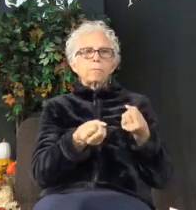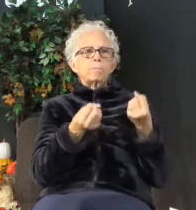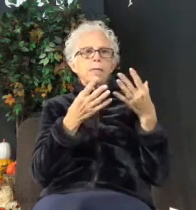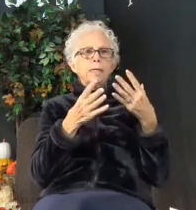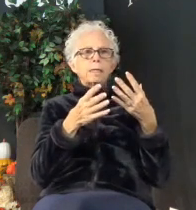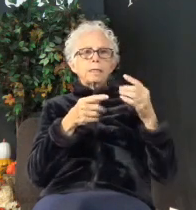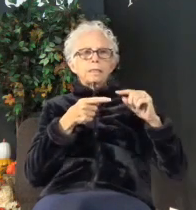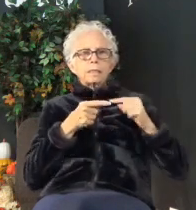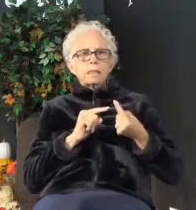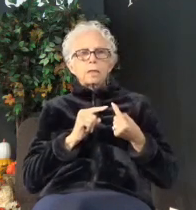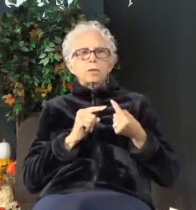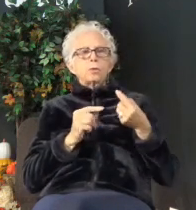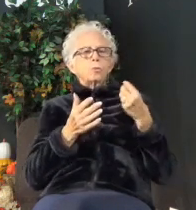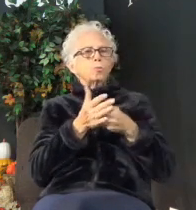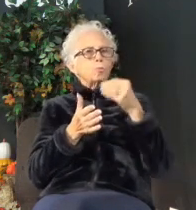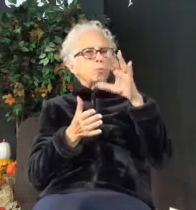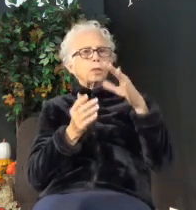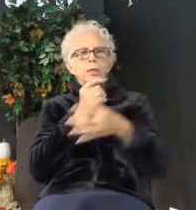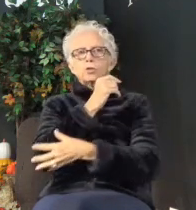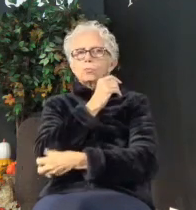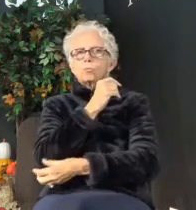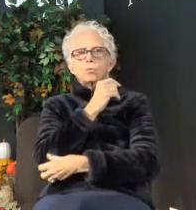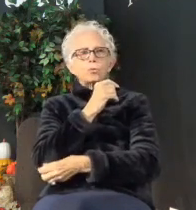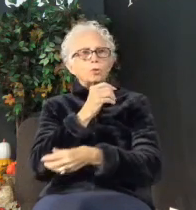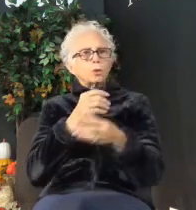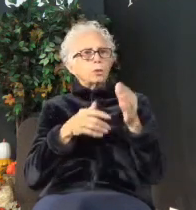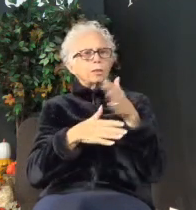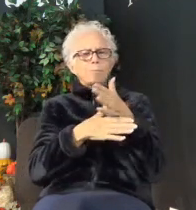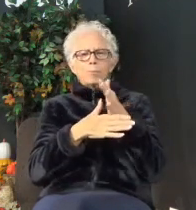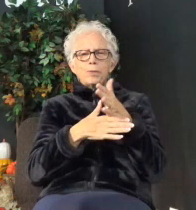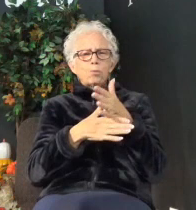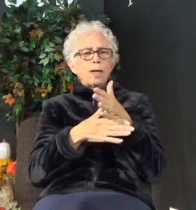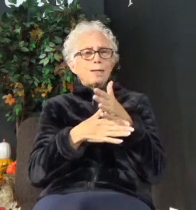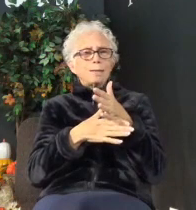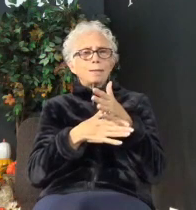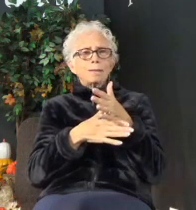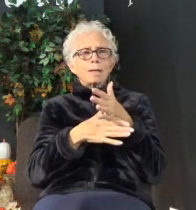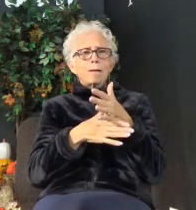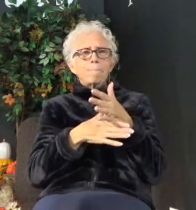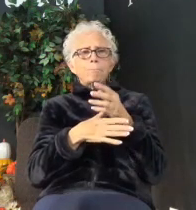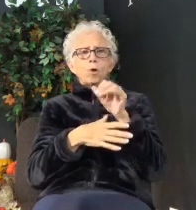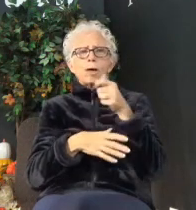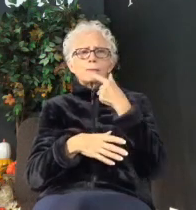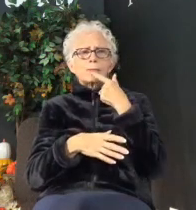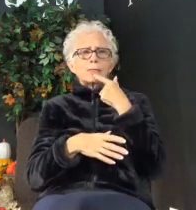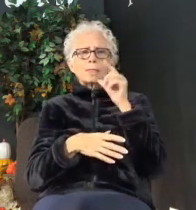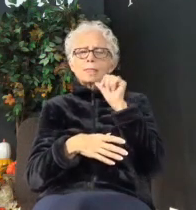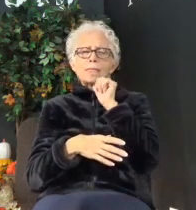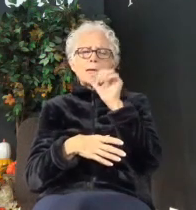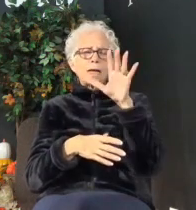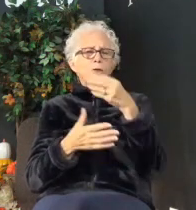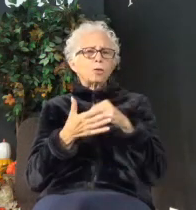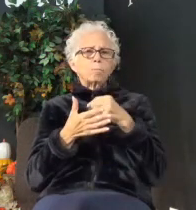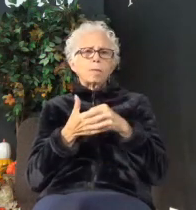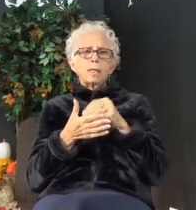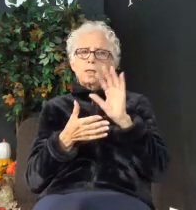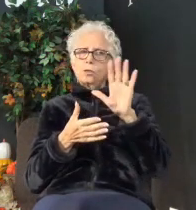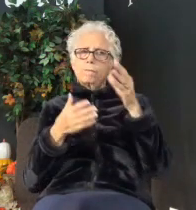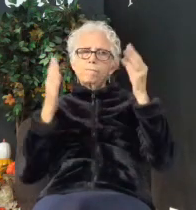Rich or poor somewhere in between, Paul says, don't let your money become your focus.